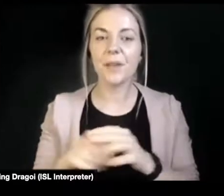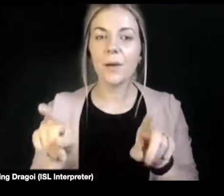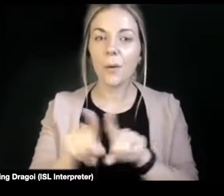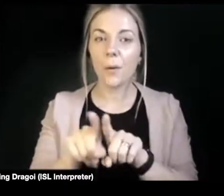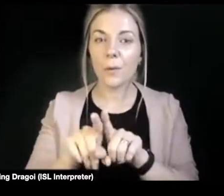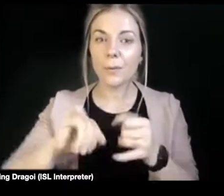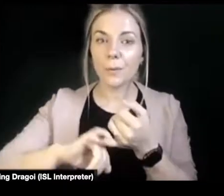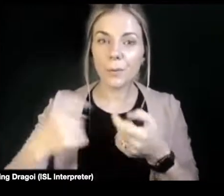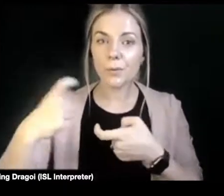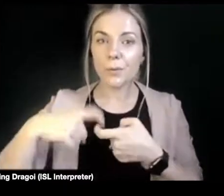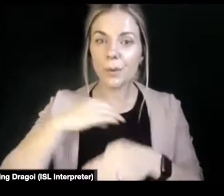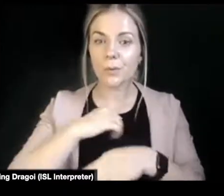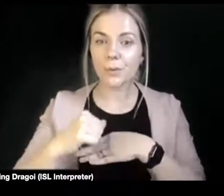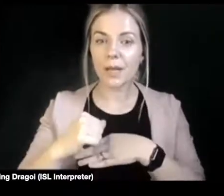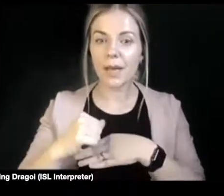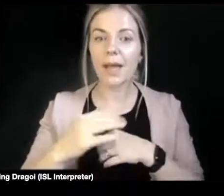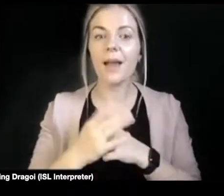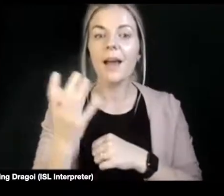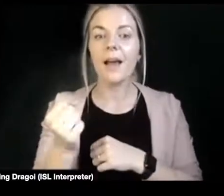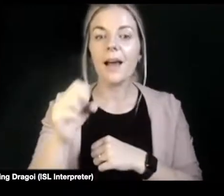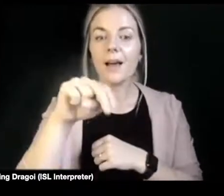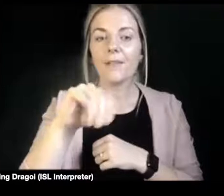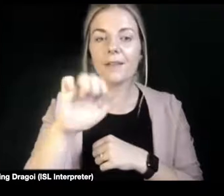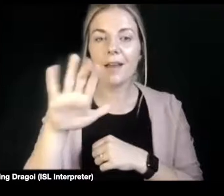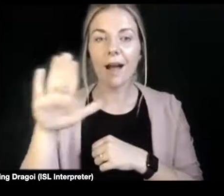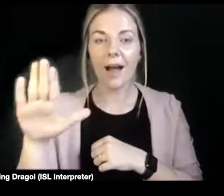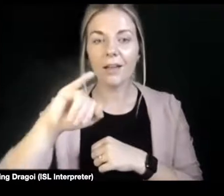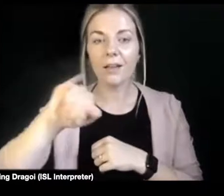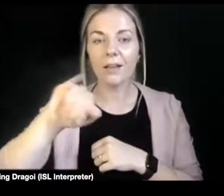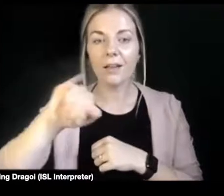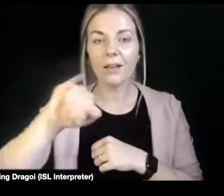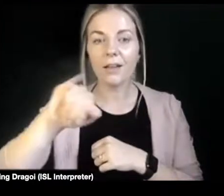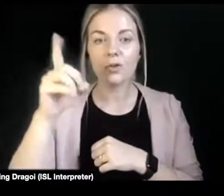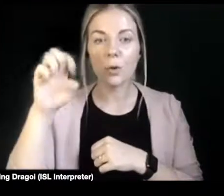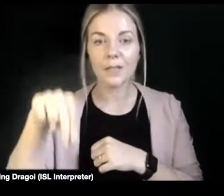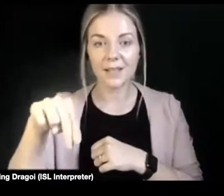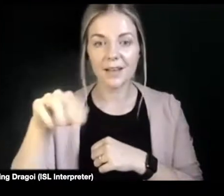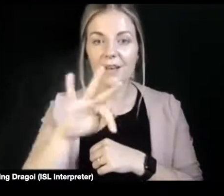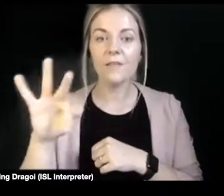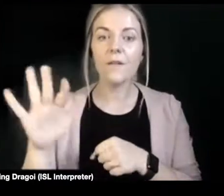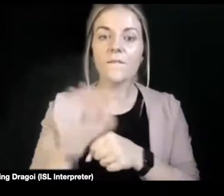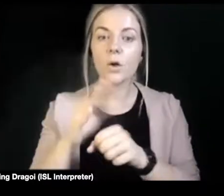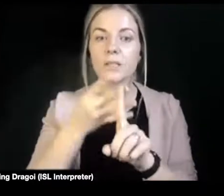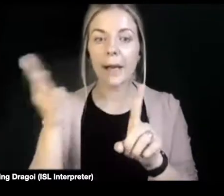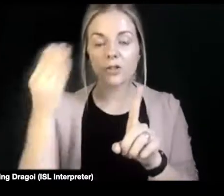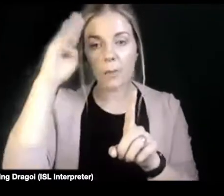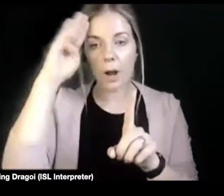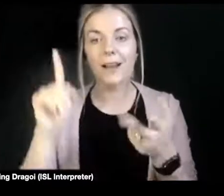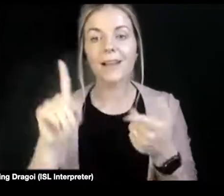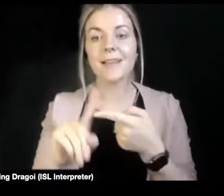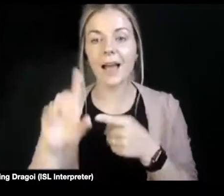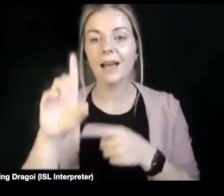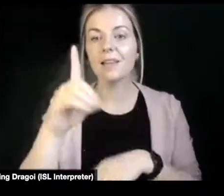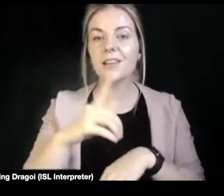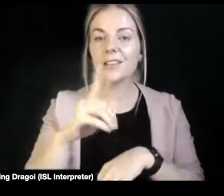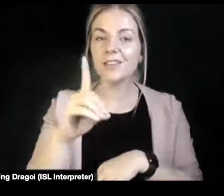Nori Jordan from Full Spectre, New Orleans. And we have Dr Arnish Ferran from the NURG Galway University.